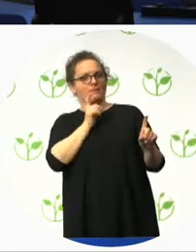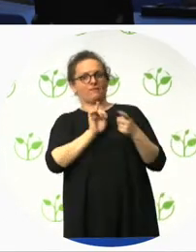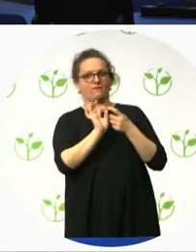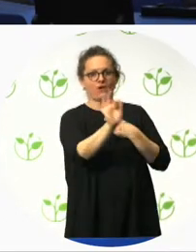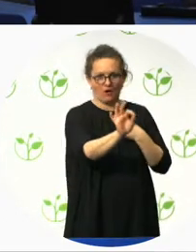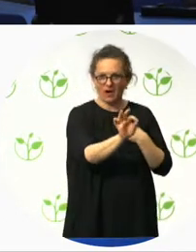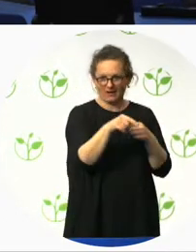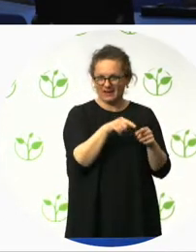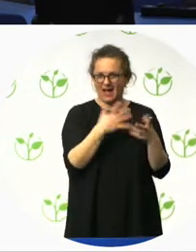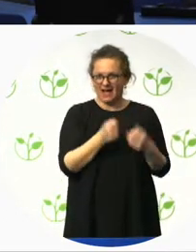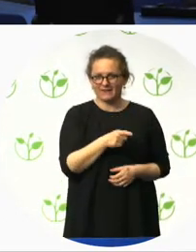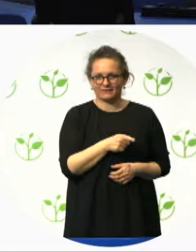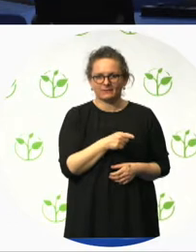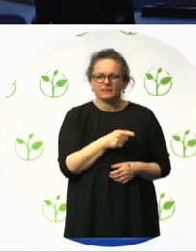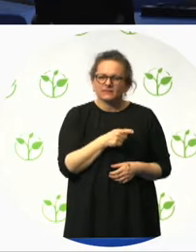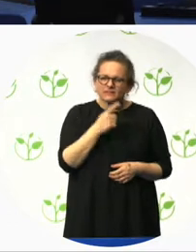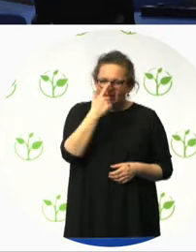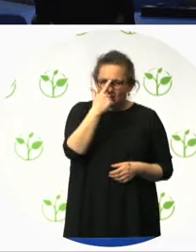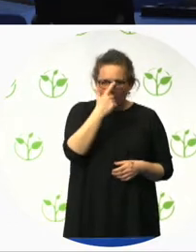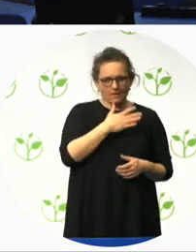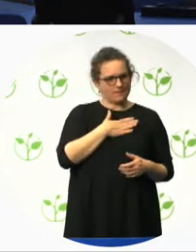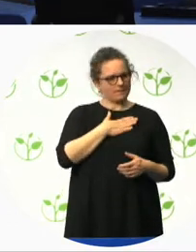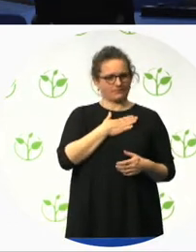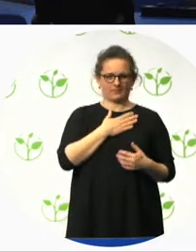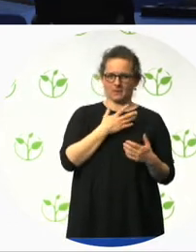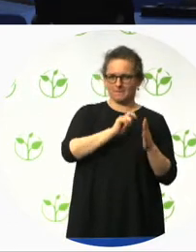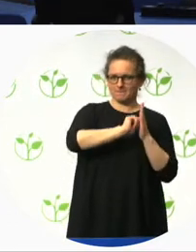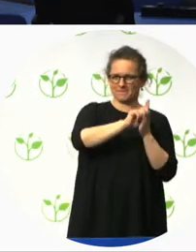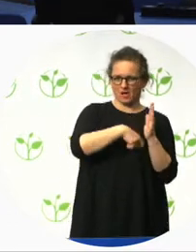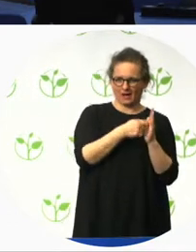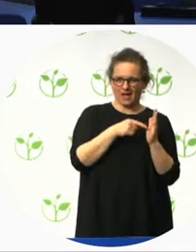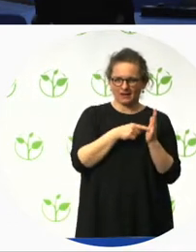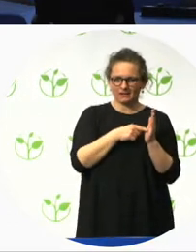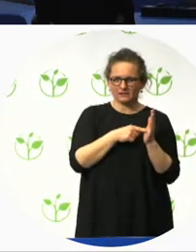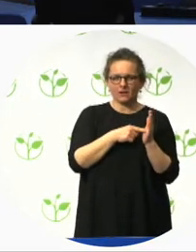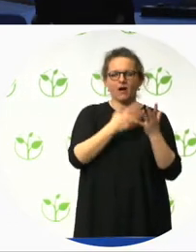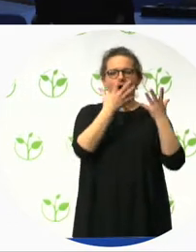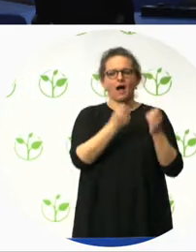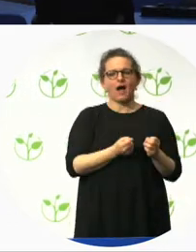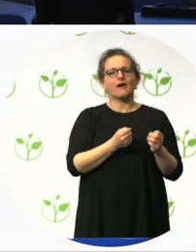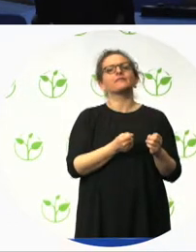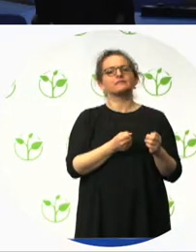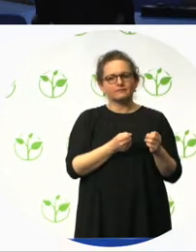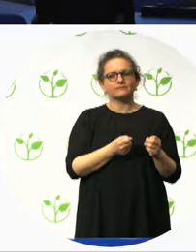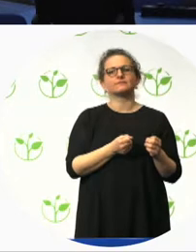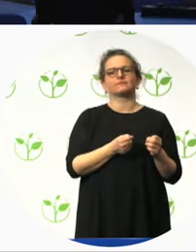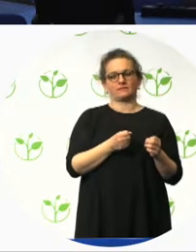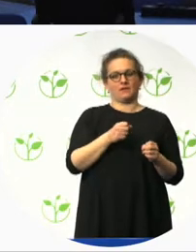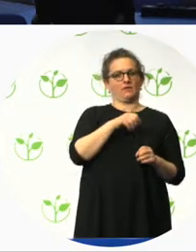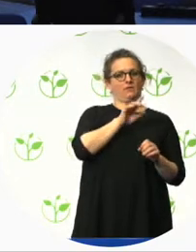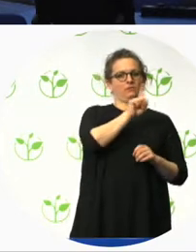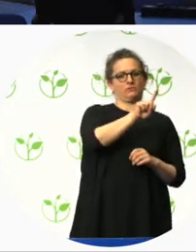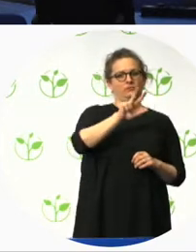We have actually employed 13 people, three of them with intellectual disabilities. And in the very close